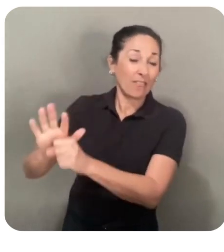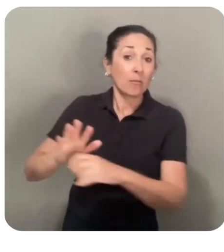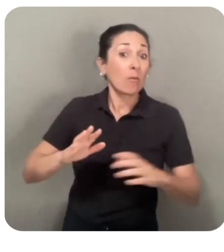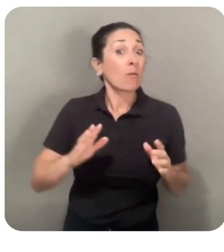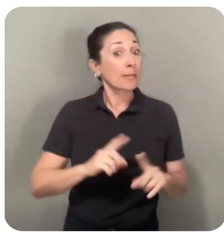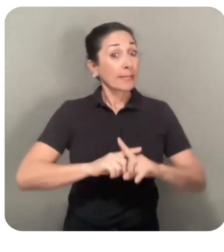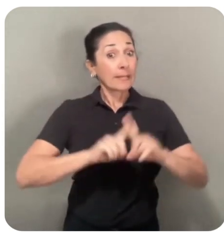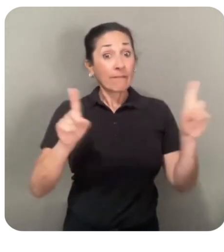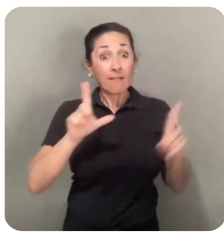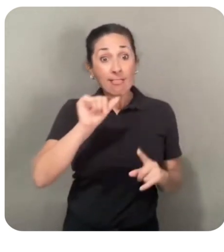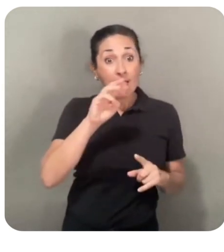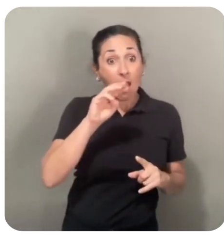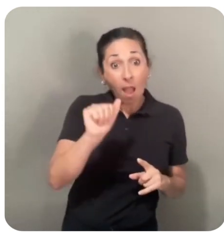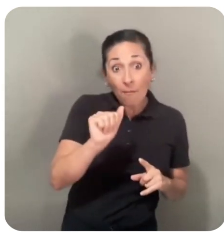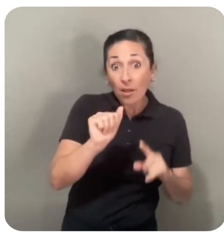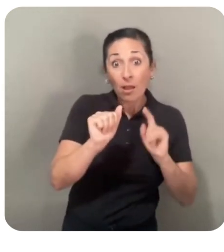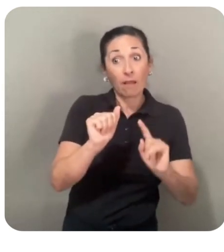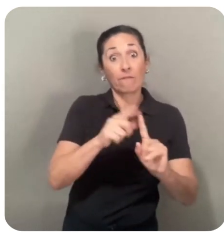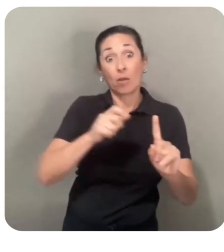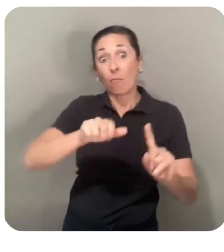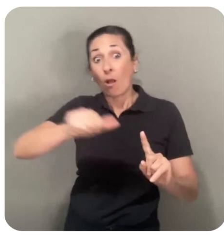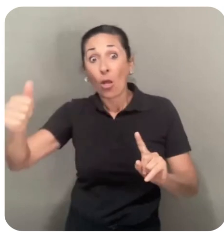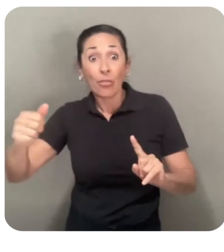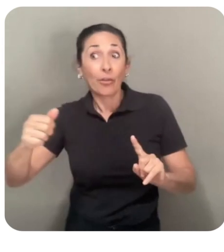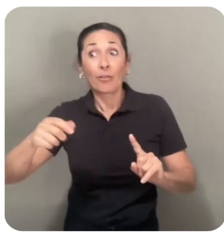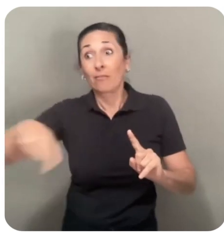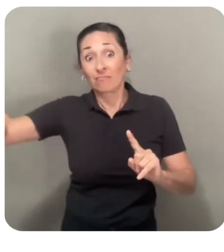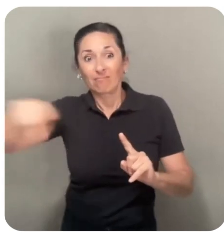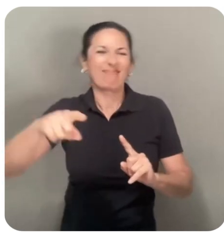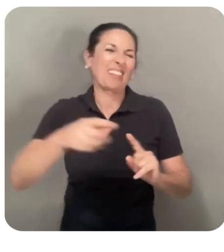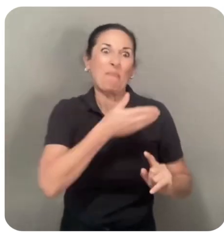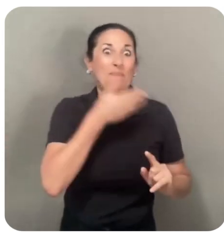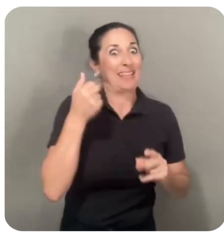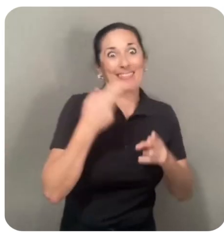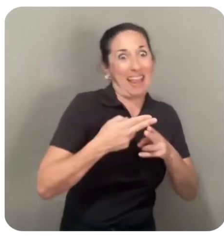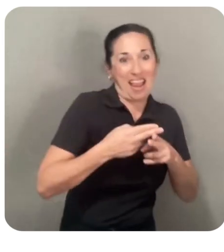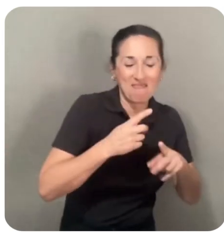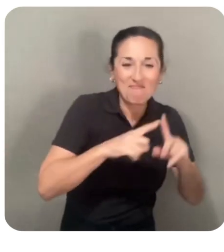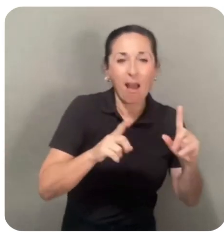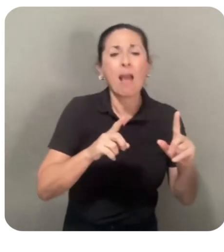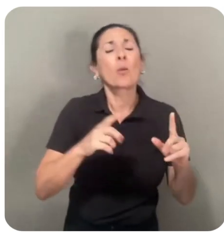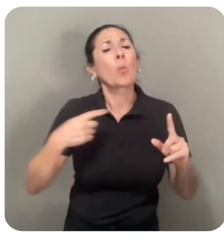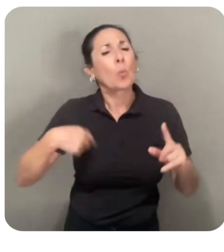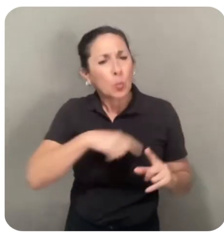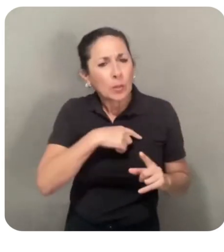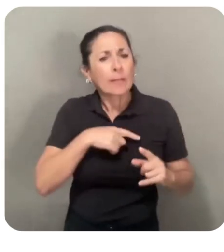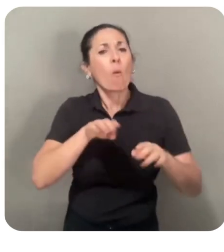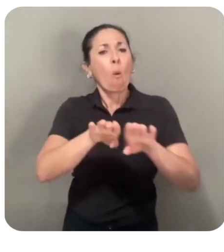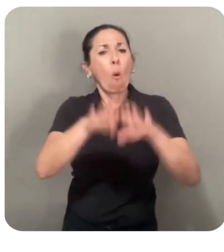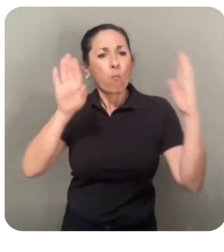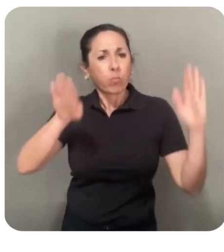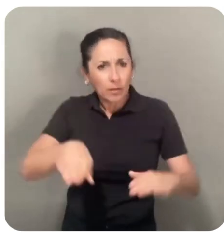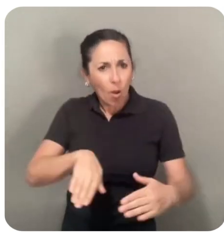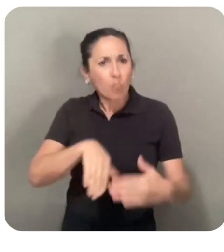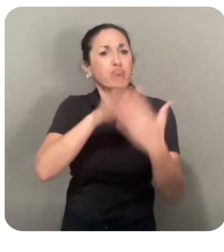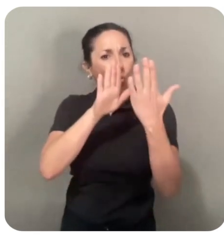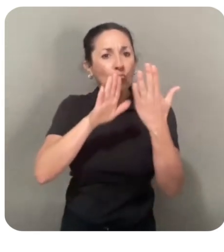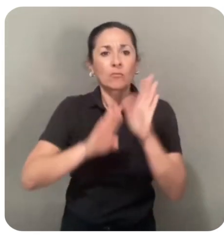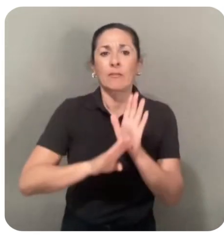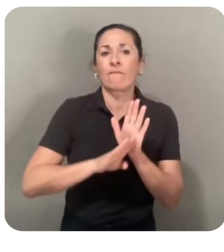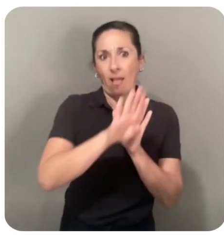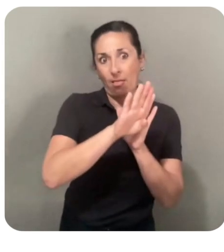of Llama, other than having the best product name ever, is the fact that we are taking an open approach to developing Llama.